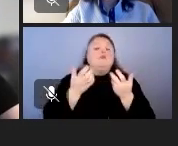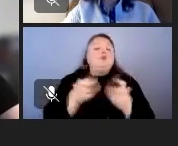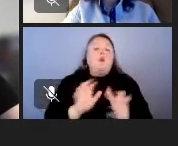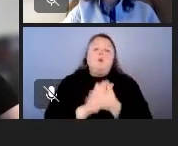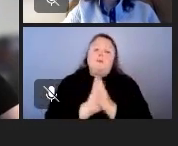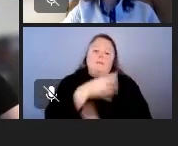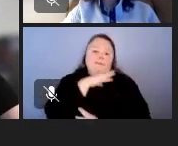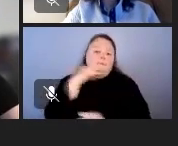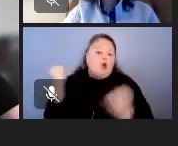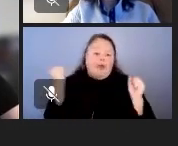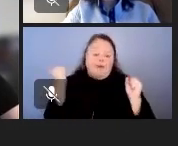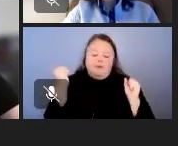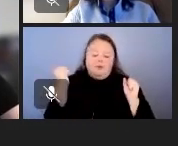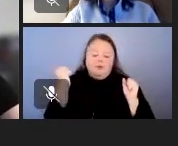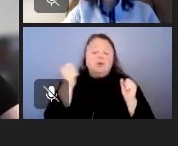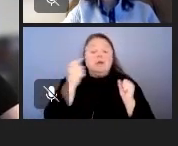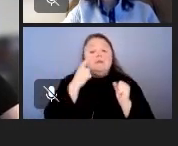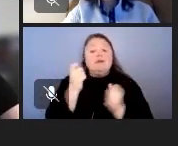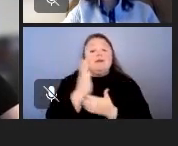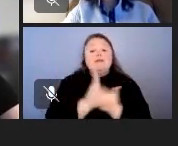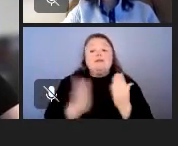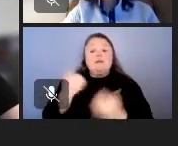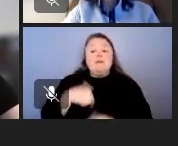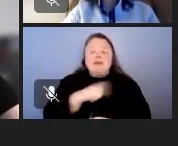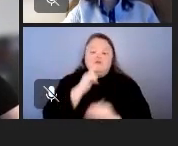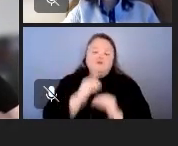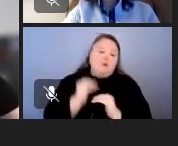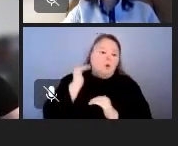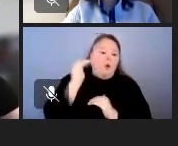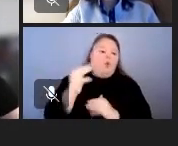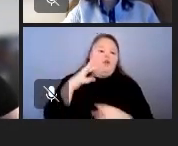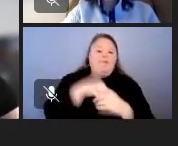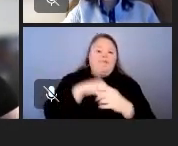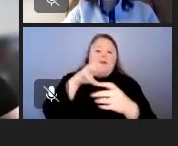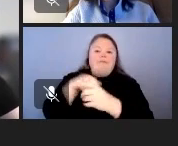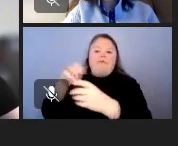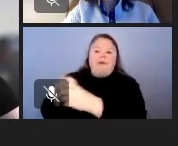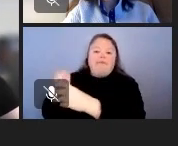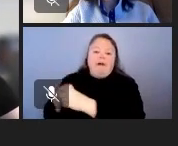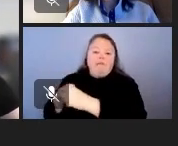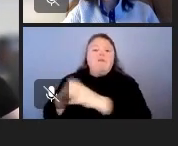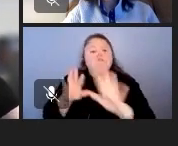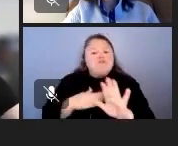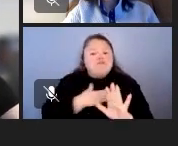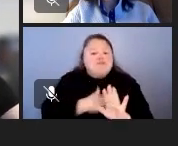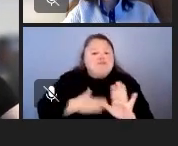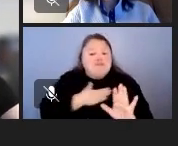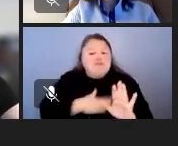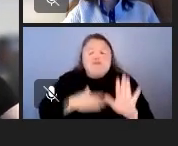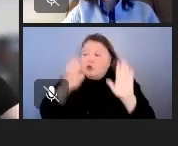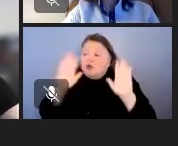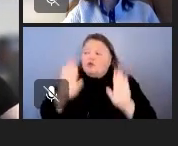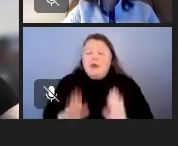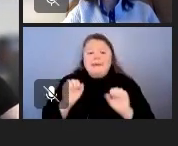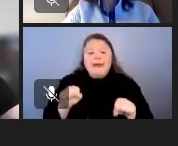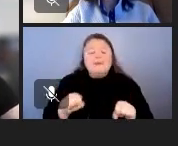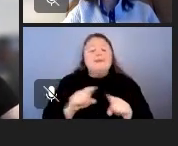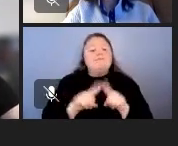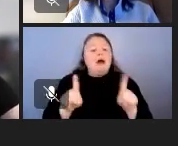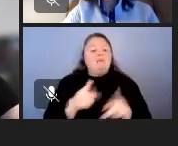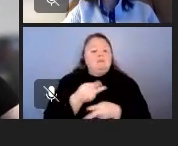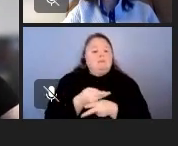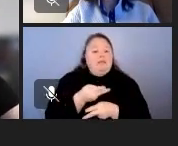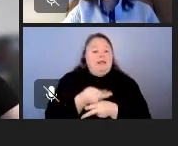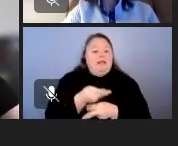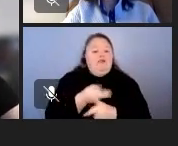because I know some of us are so overly involved and we enjoy it and it's great, but you've got to take care of yourself